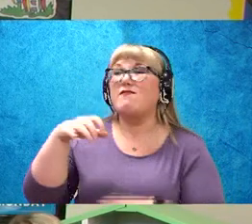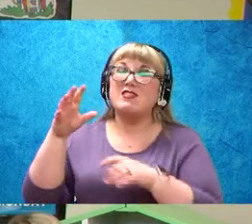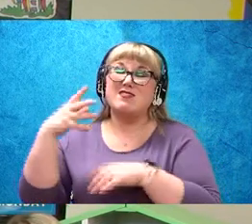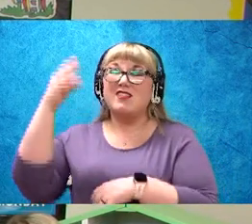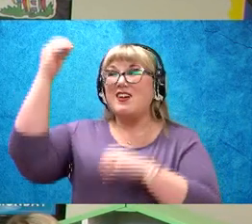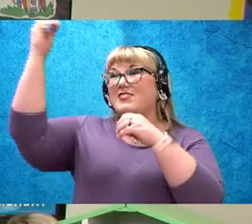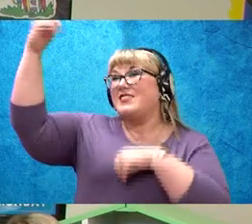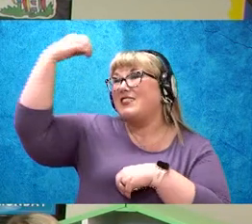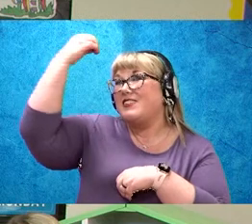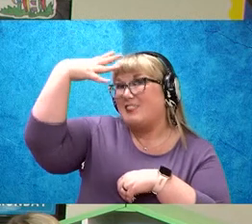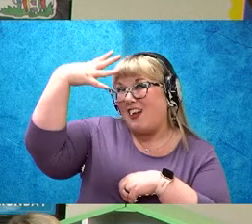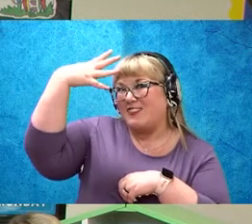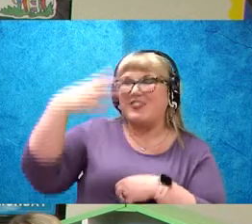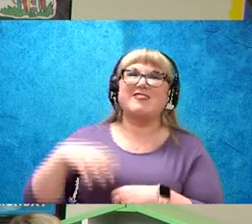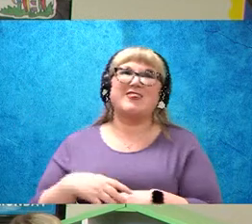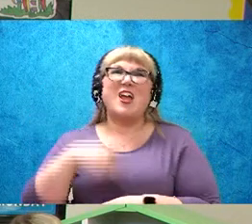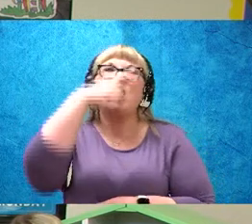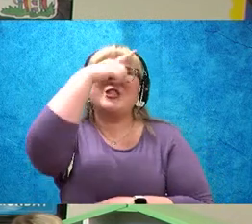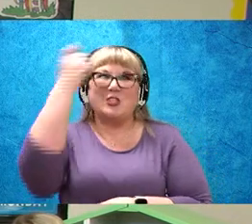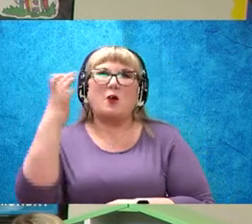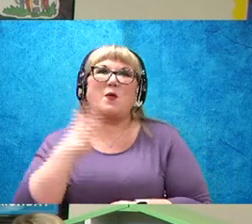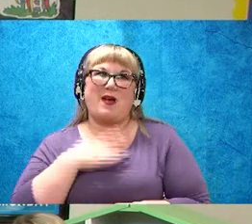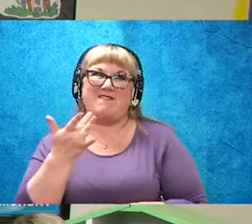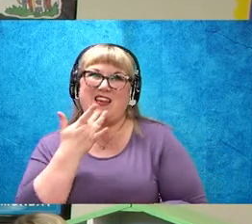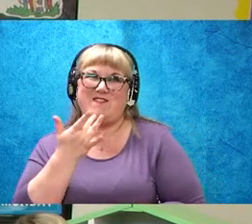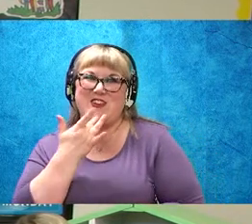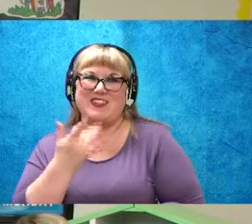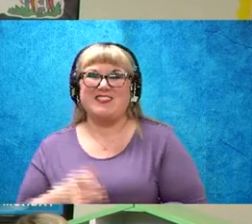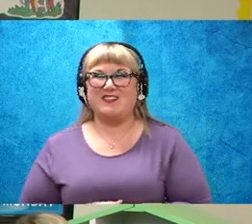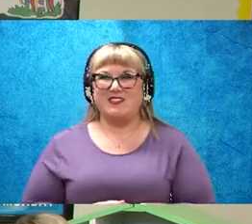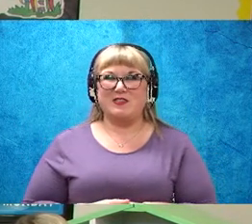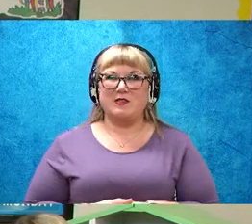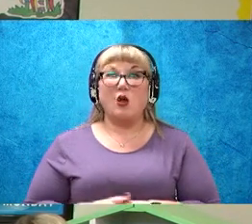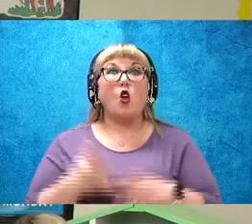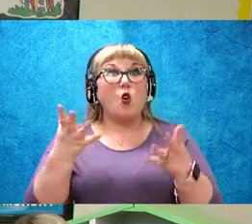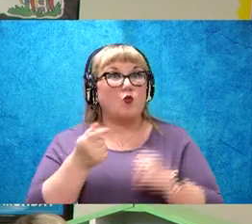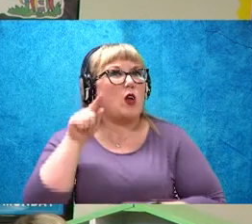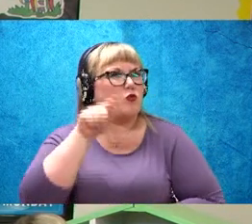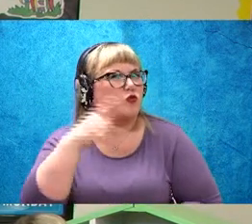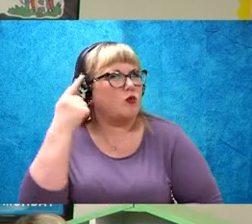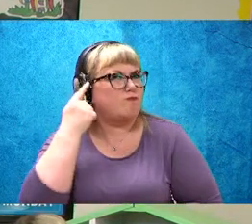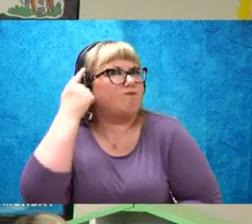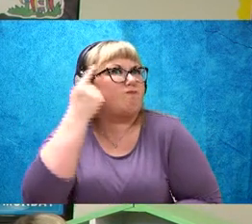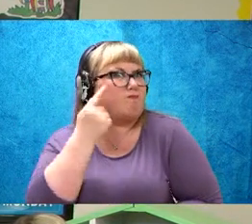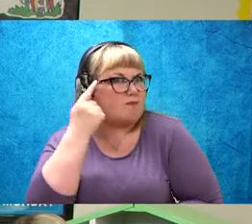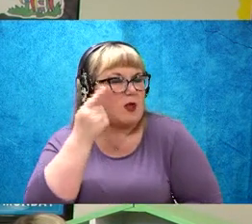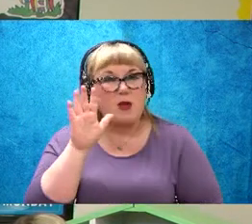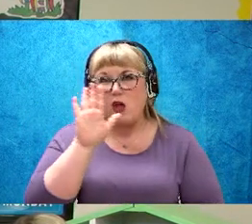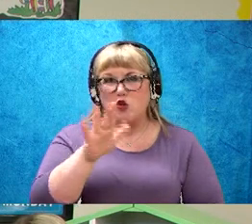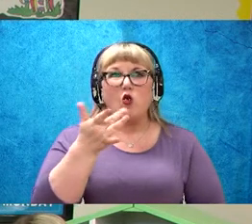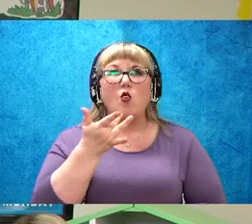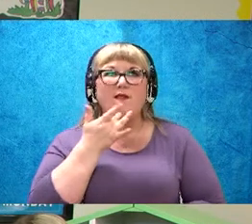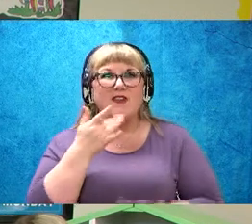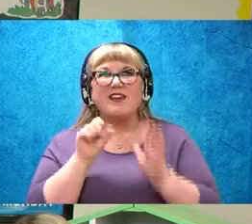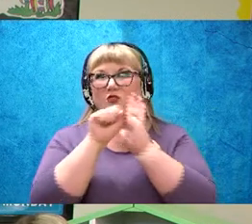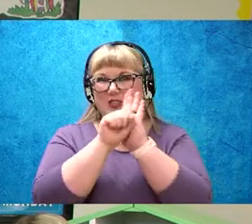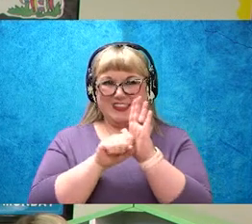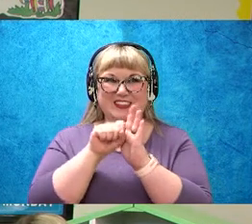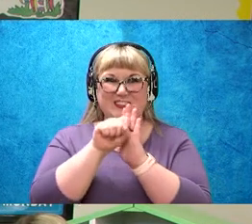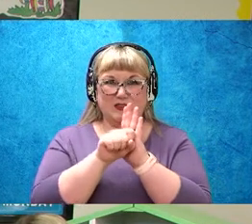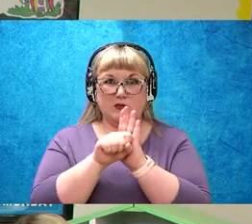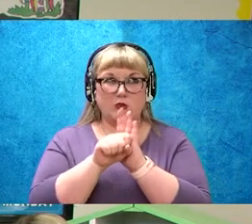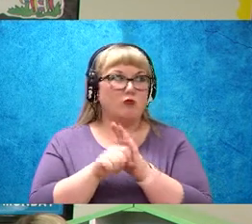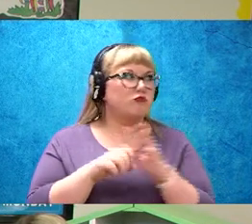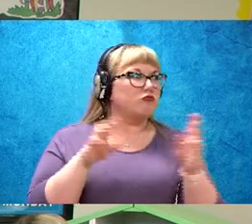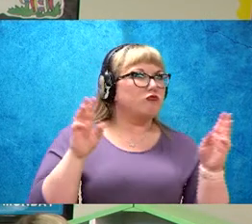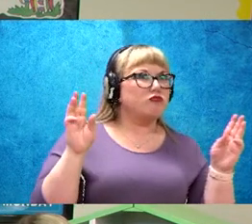So summer is my favorite season. We want you to think about your favorite season. Is